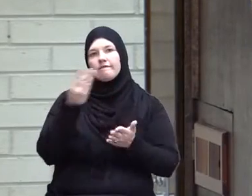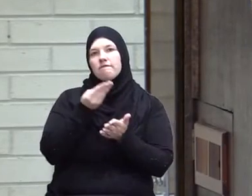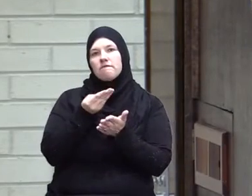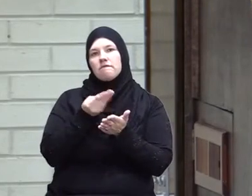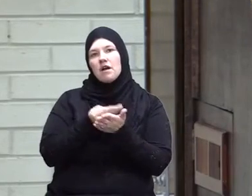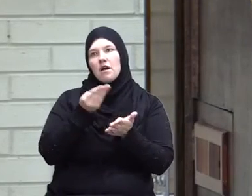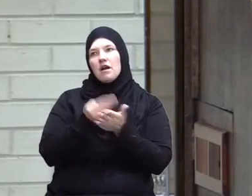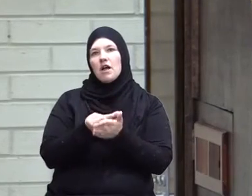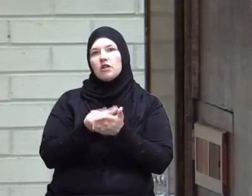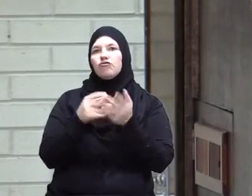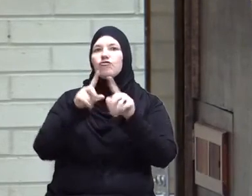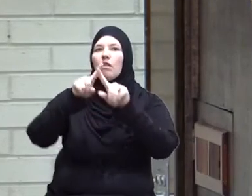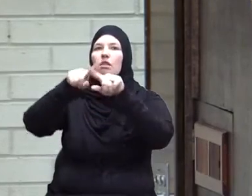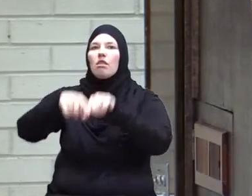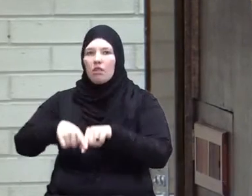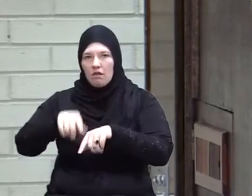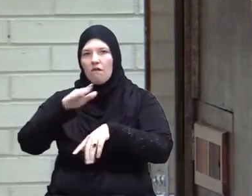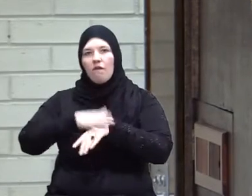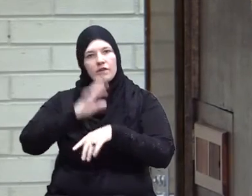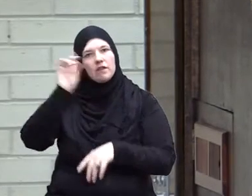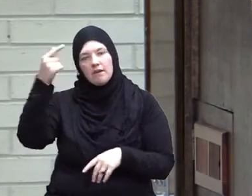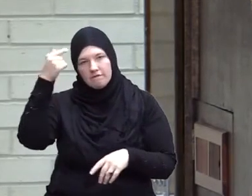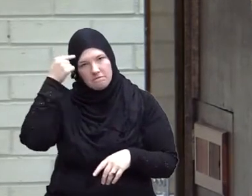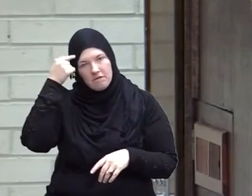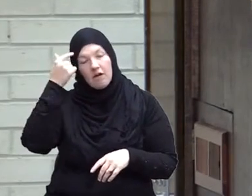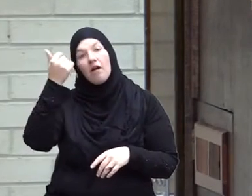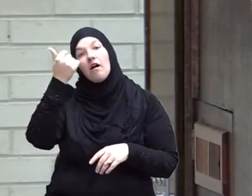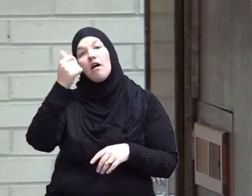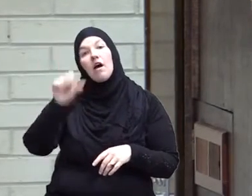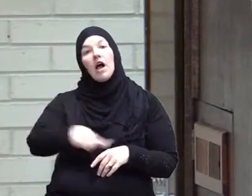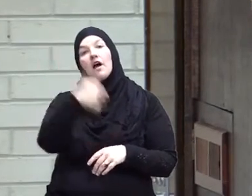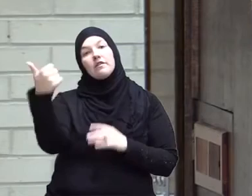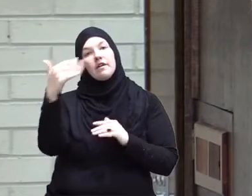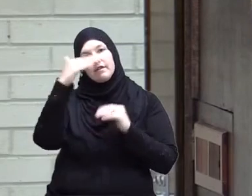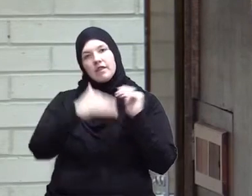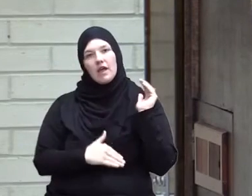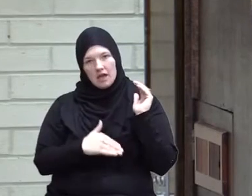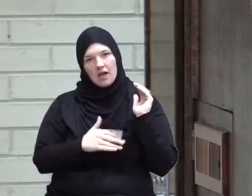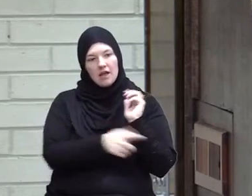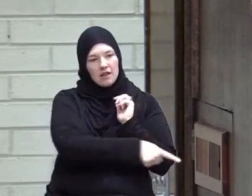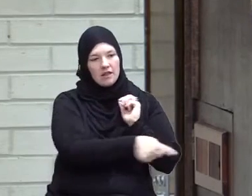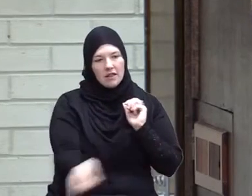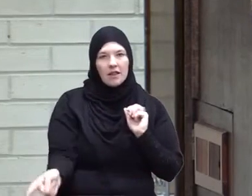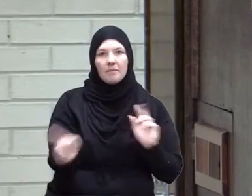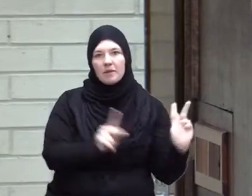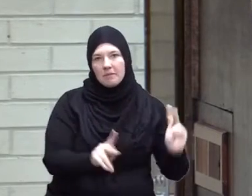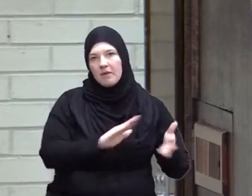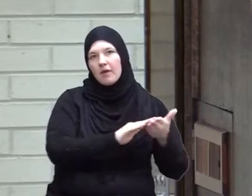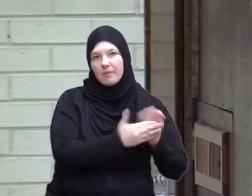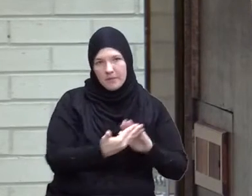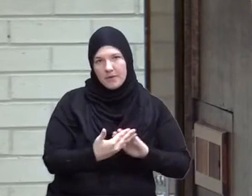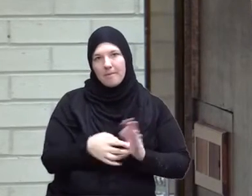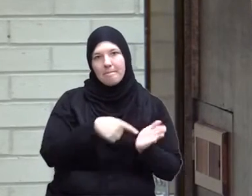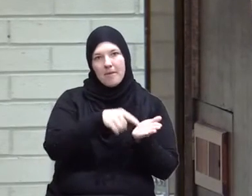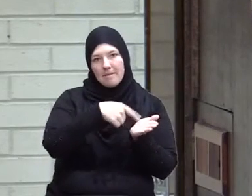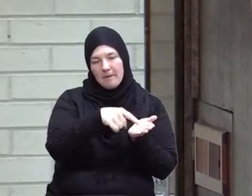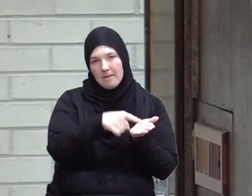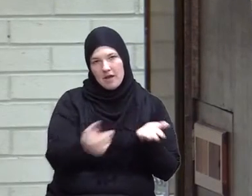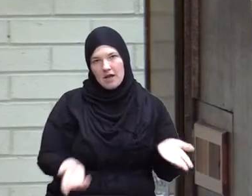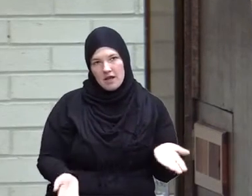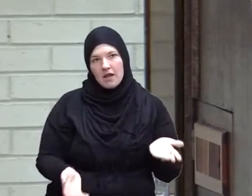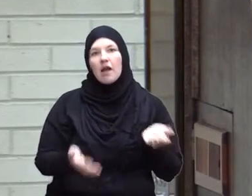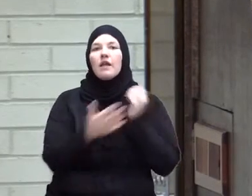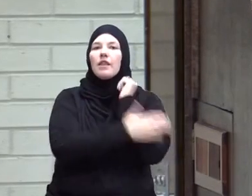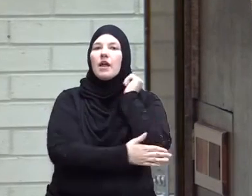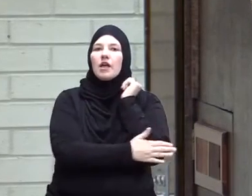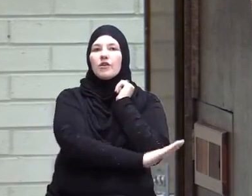sponsorship of anybody other than the beneficiaries which are the communities the nation that they